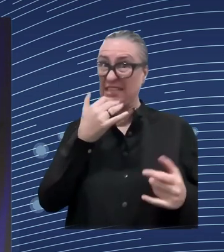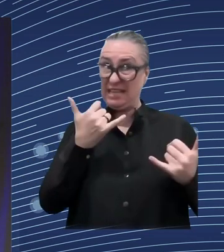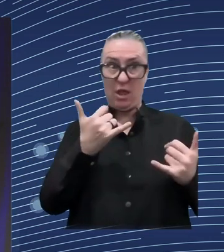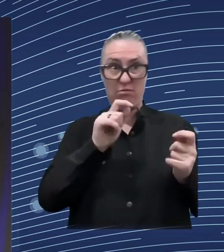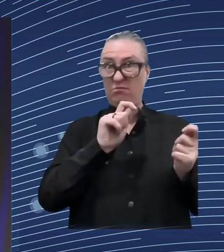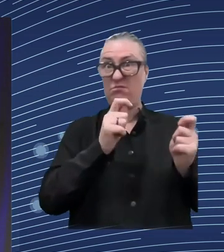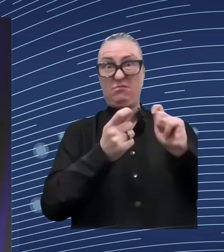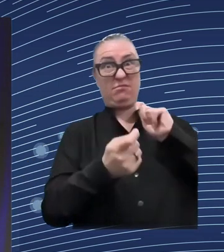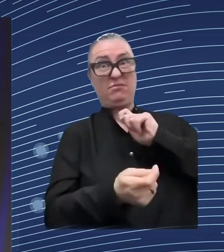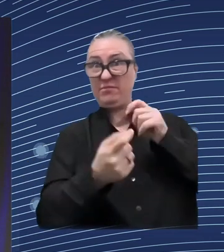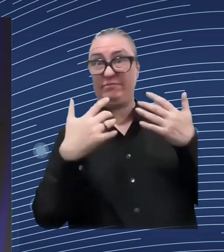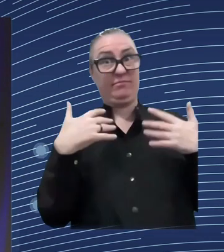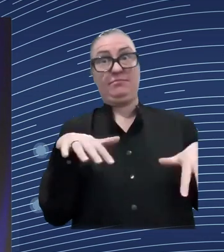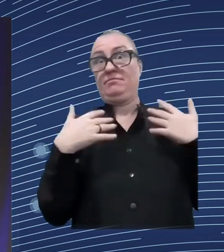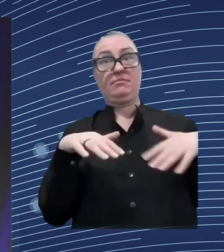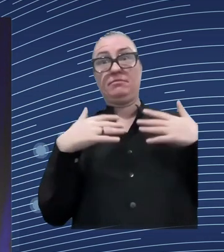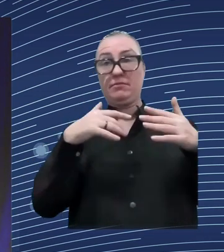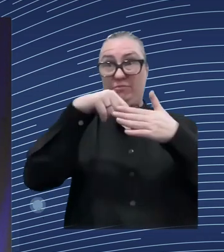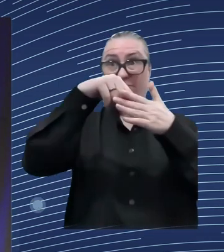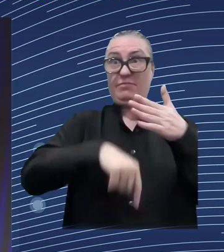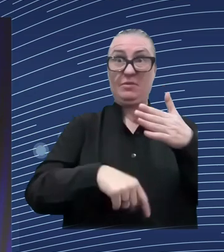Many, many thanks, Cinzia.